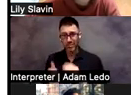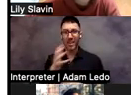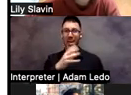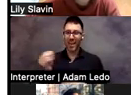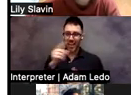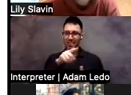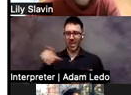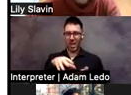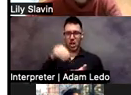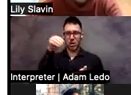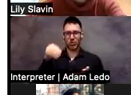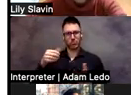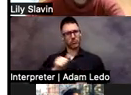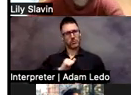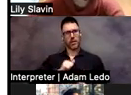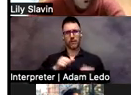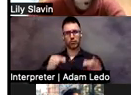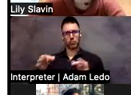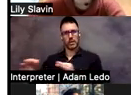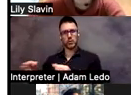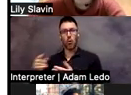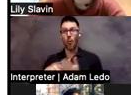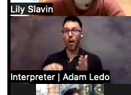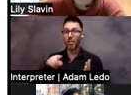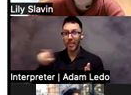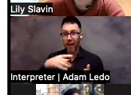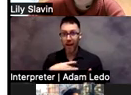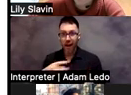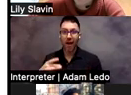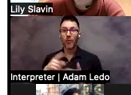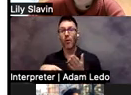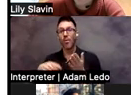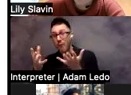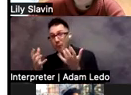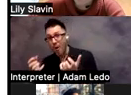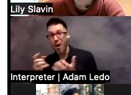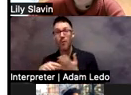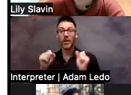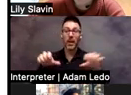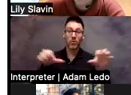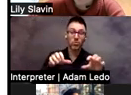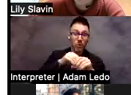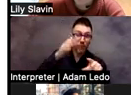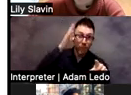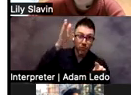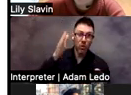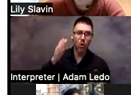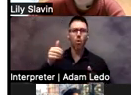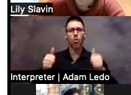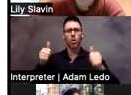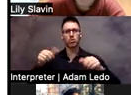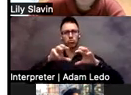What do they like? What do they want? What can they do in the future? Which flotation device do I feel most comfortable?